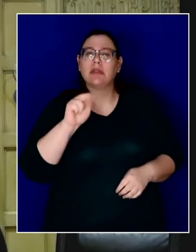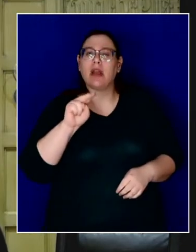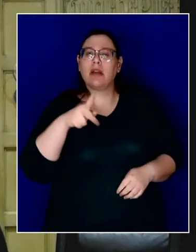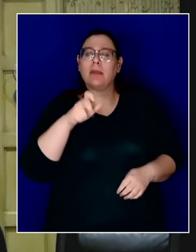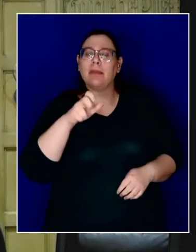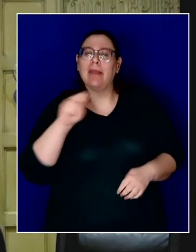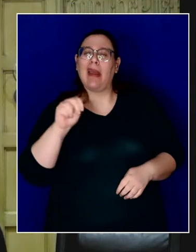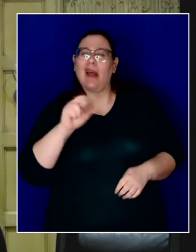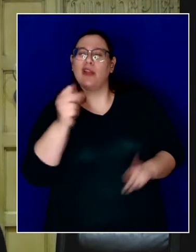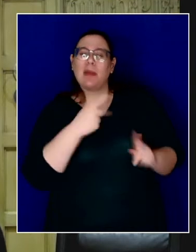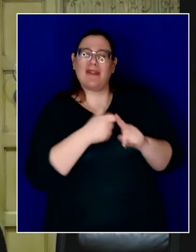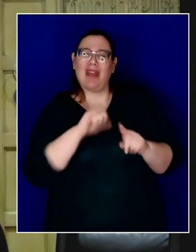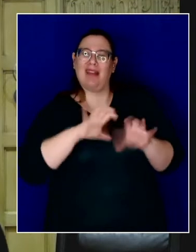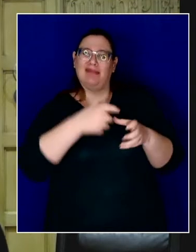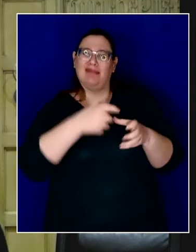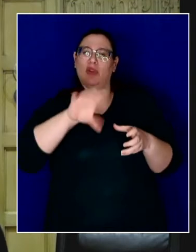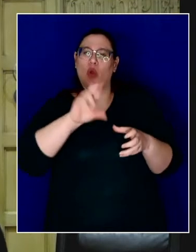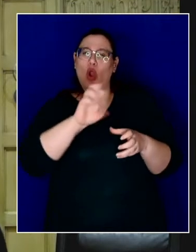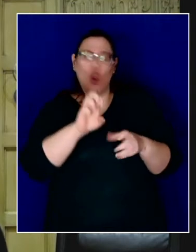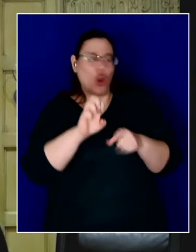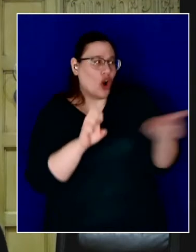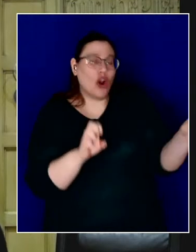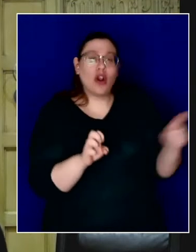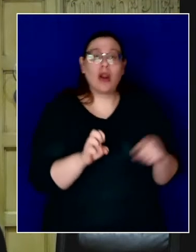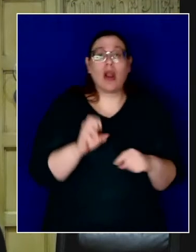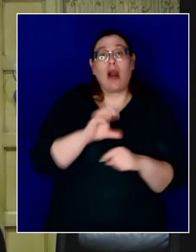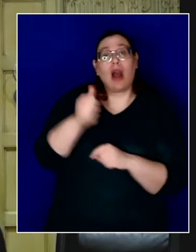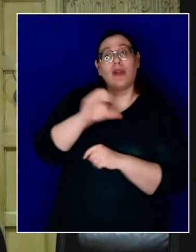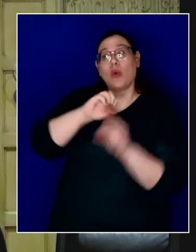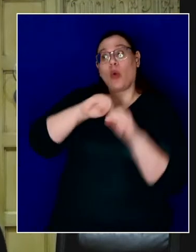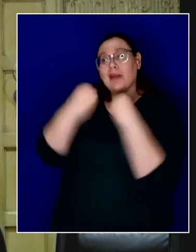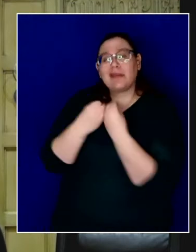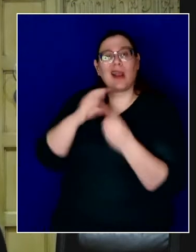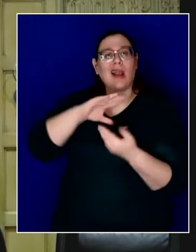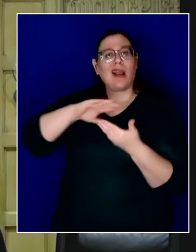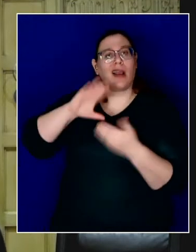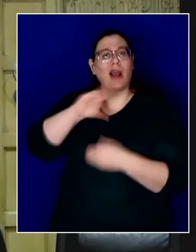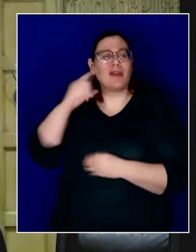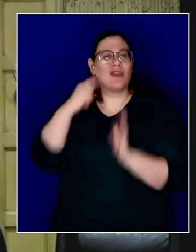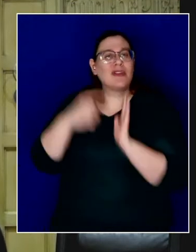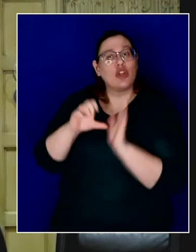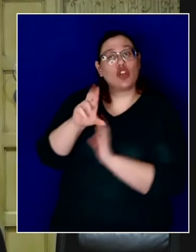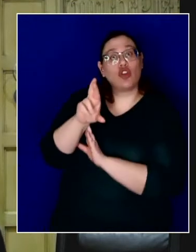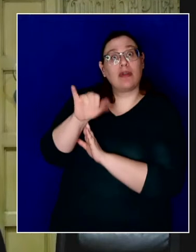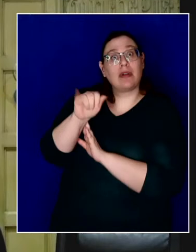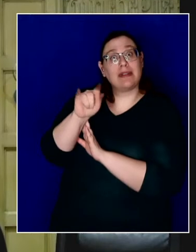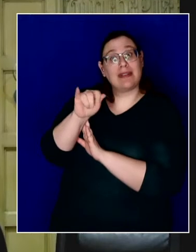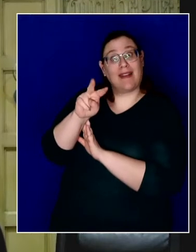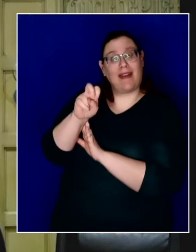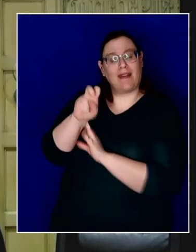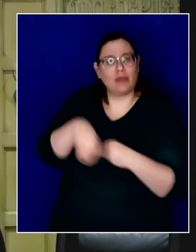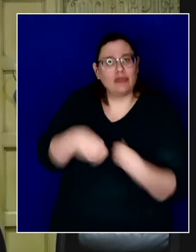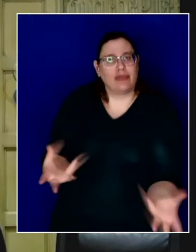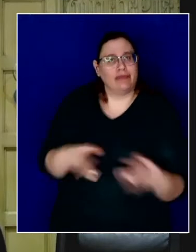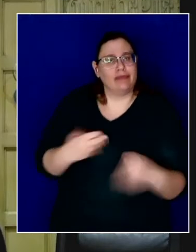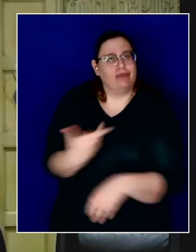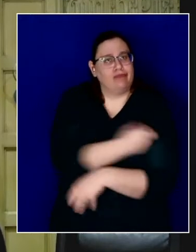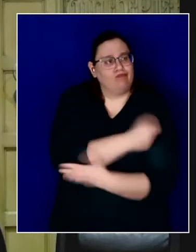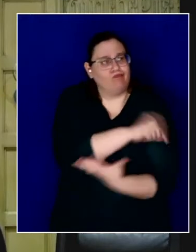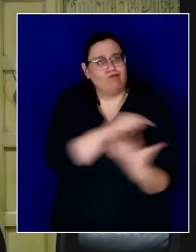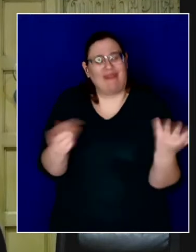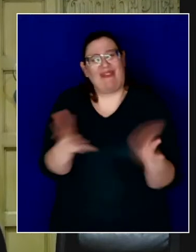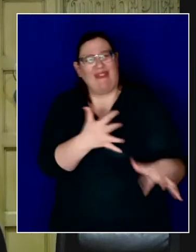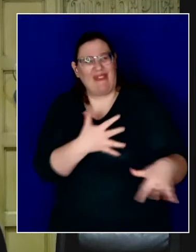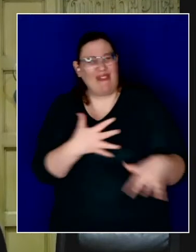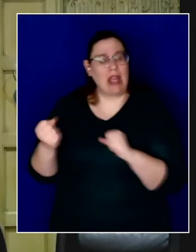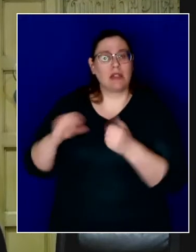and others from Curative and other organizations and companies who are helping us deliver those vaccines quickly in the communities where